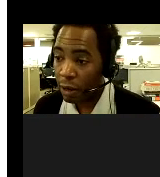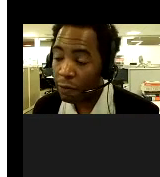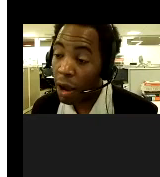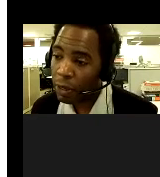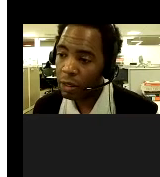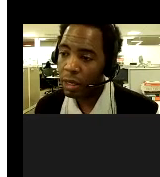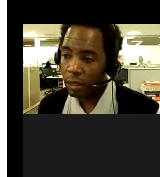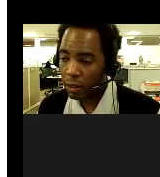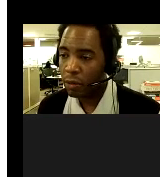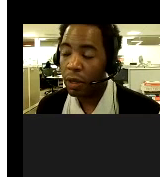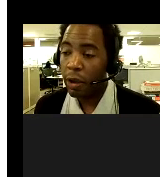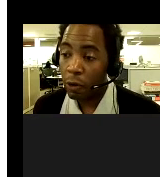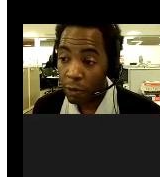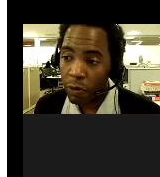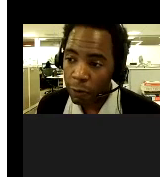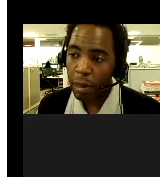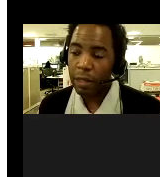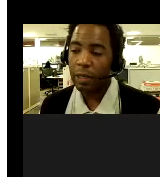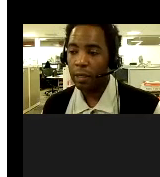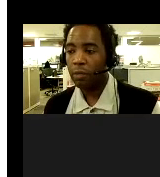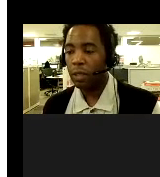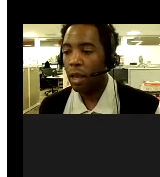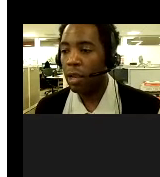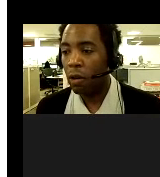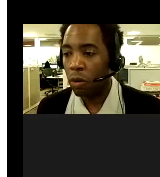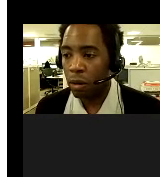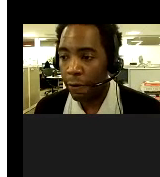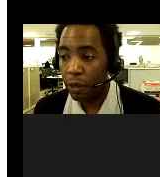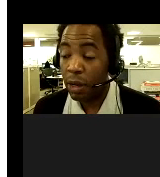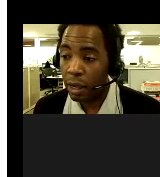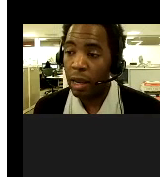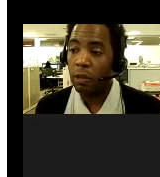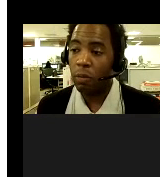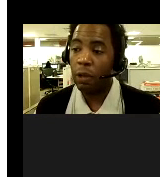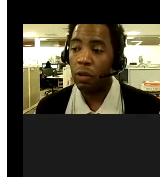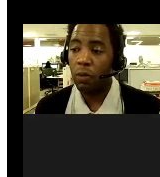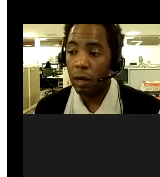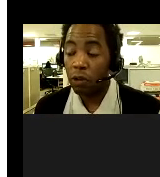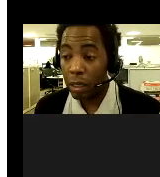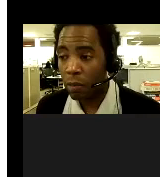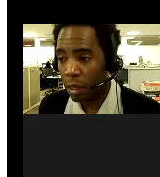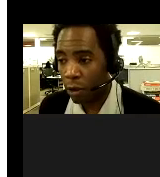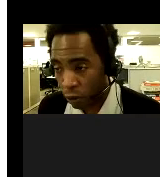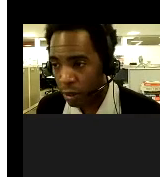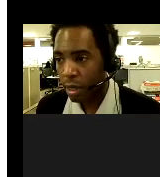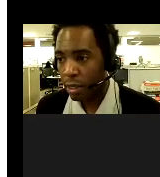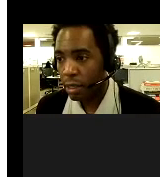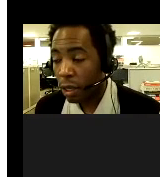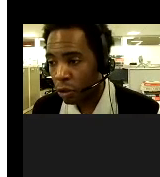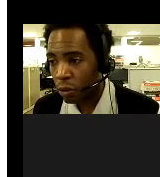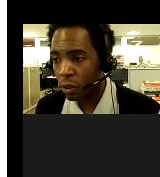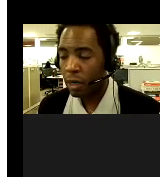of, there's a lack of confidence in systems. Folks have been failed by the systems and, you know, we're definitely dedicated to make sure that we can address some, address